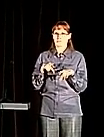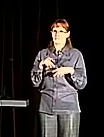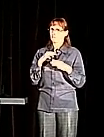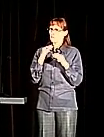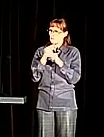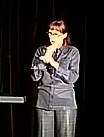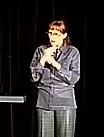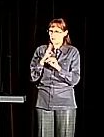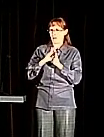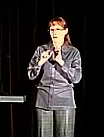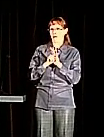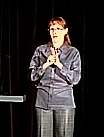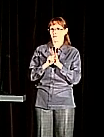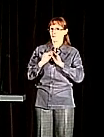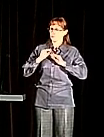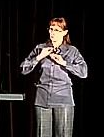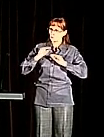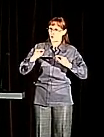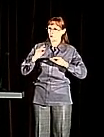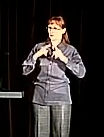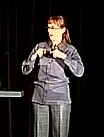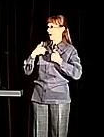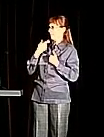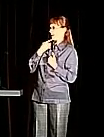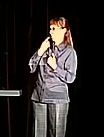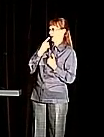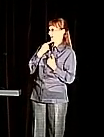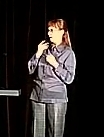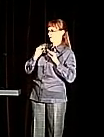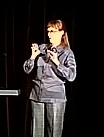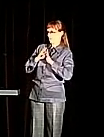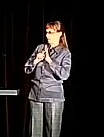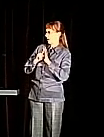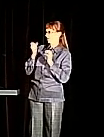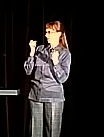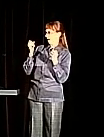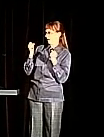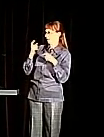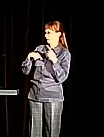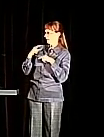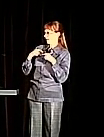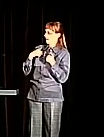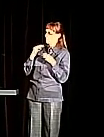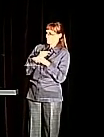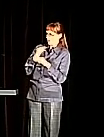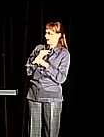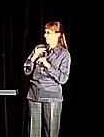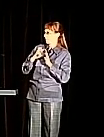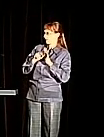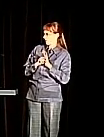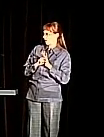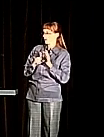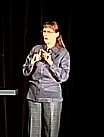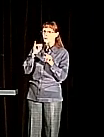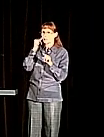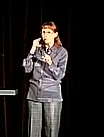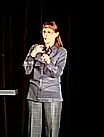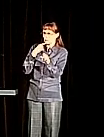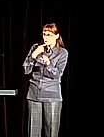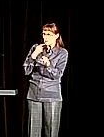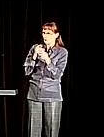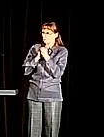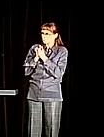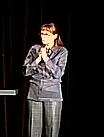scientific programming. If you're interested in solving interesting problems, that's all you need.